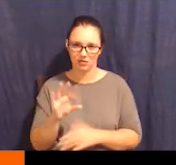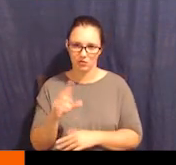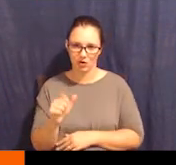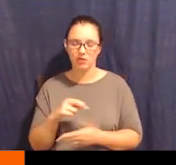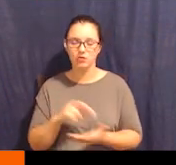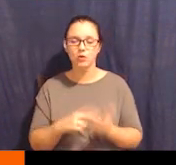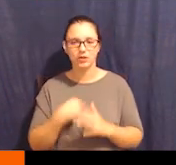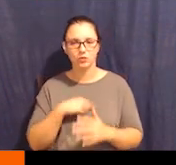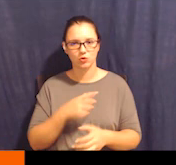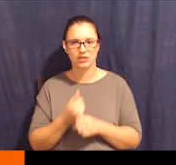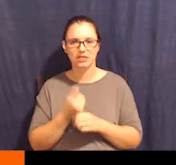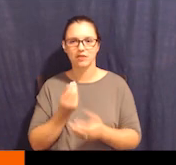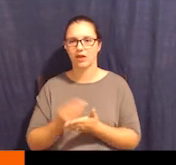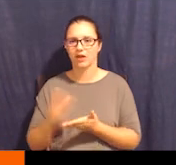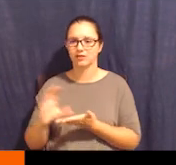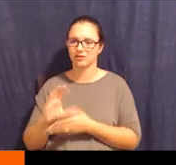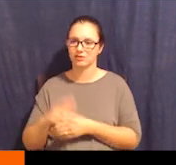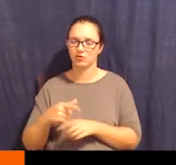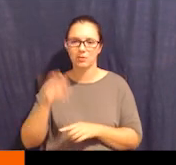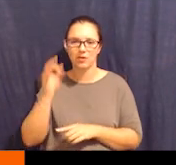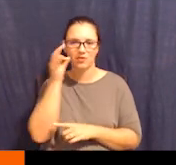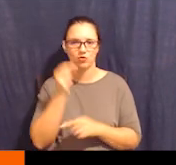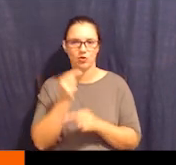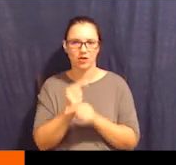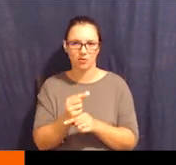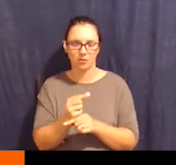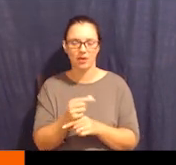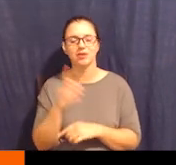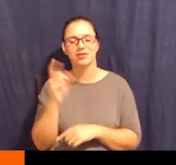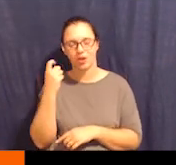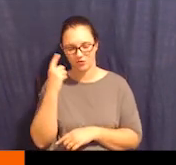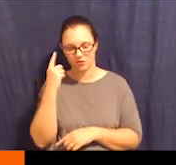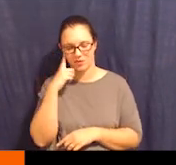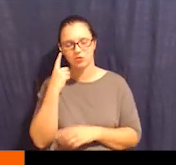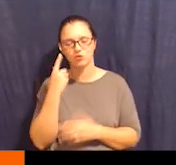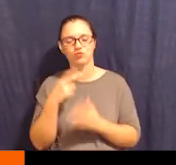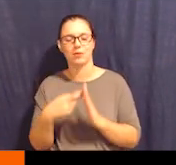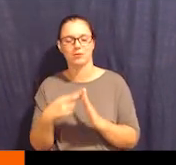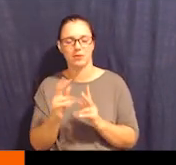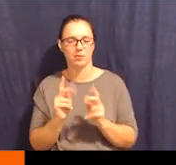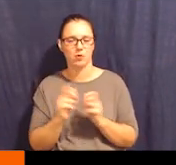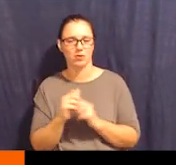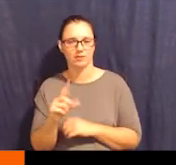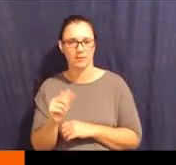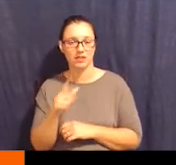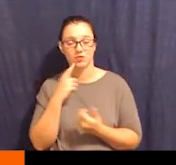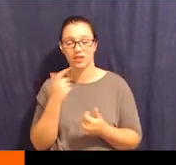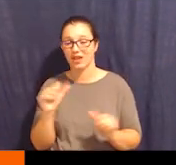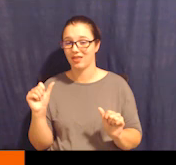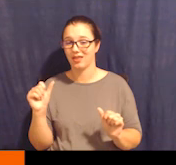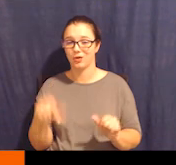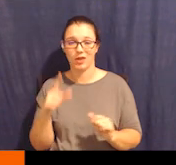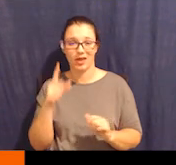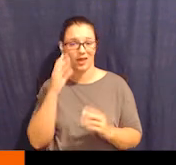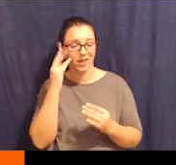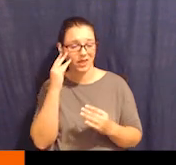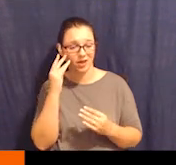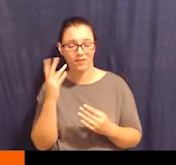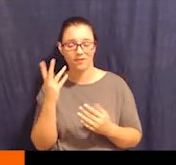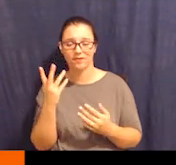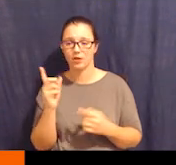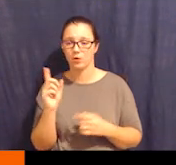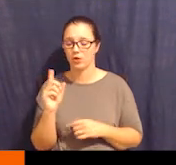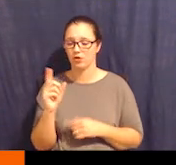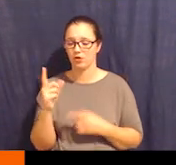people with disabilities. So pretty much anything you can think of where you're having a legal issue because of your disability,